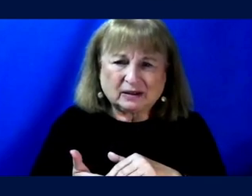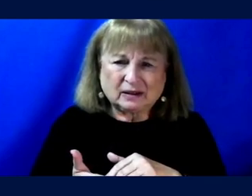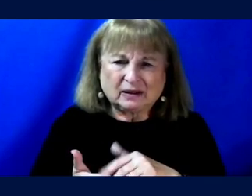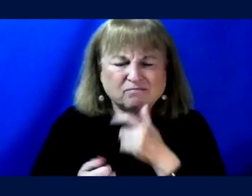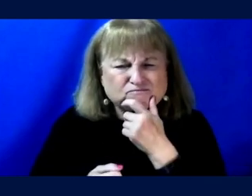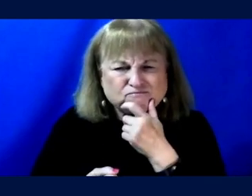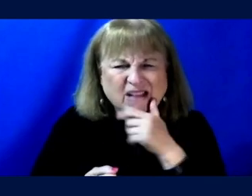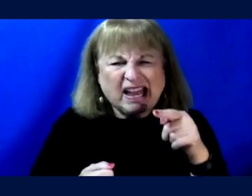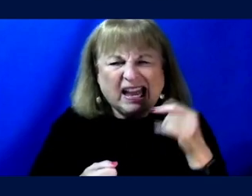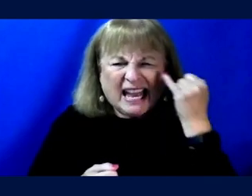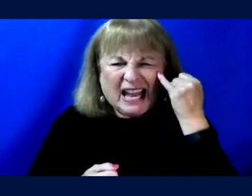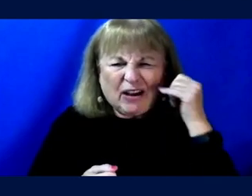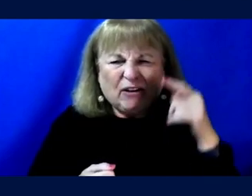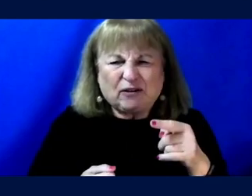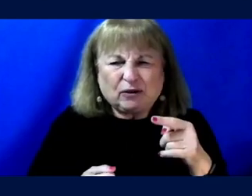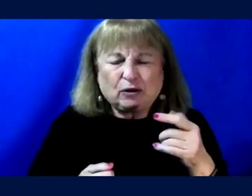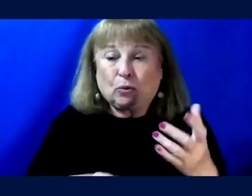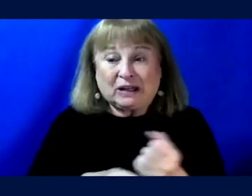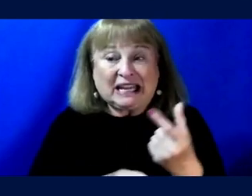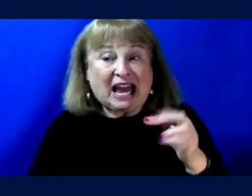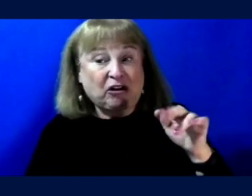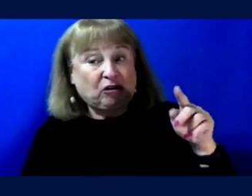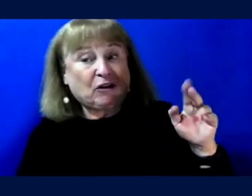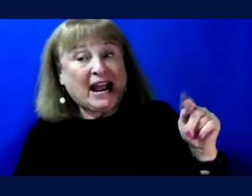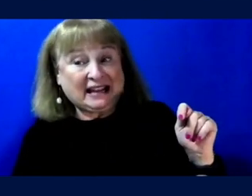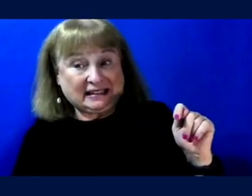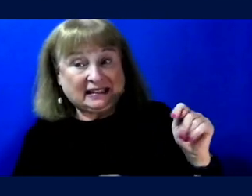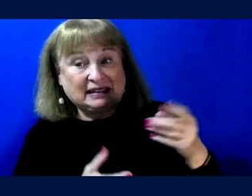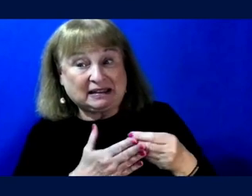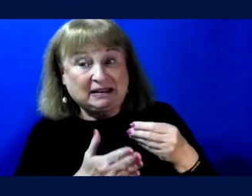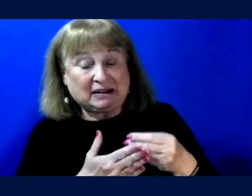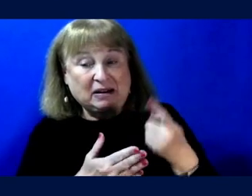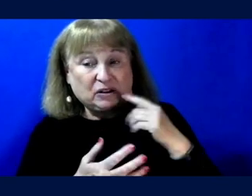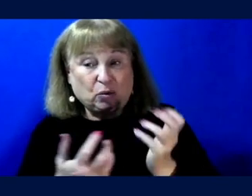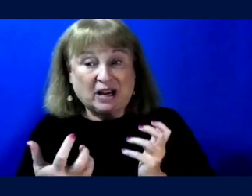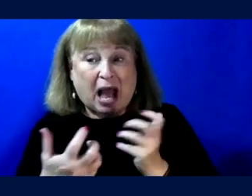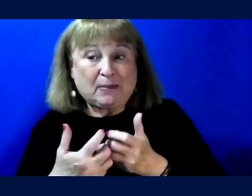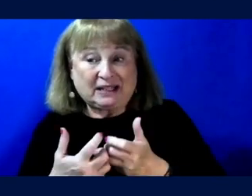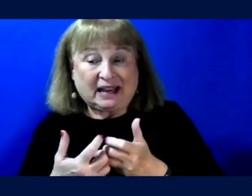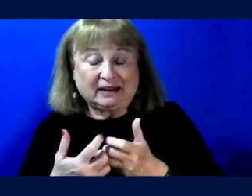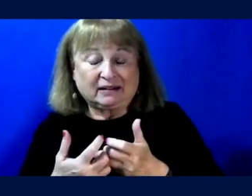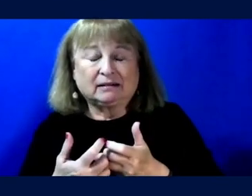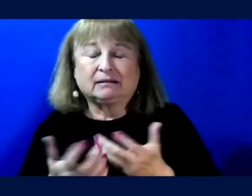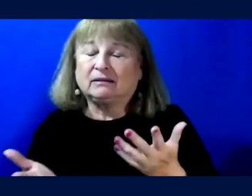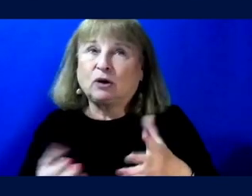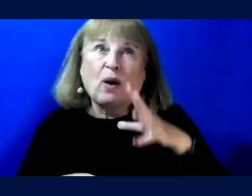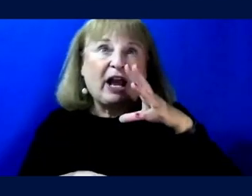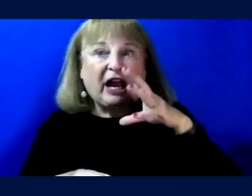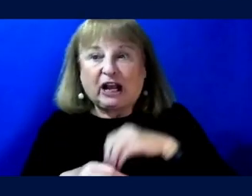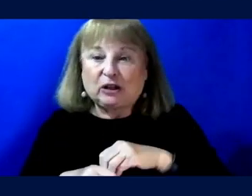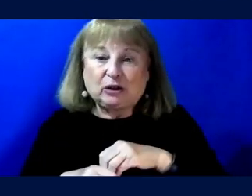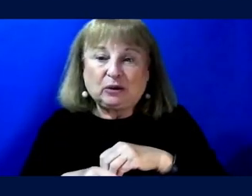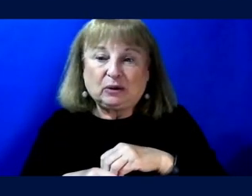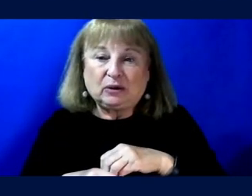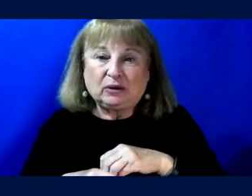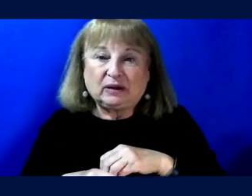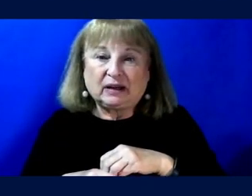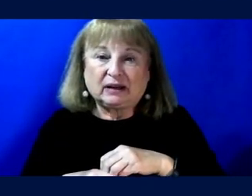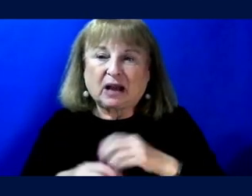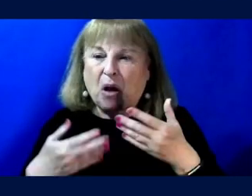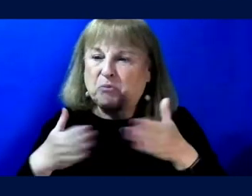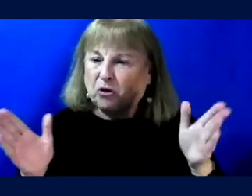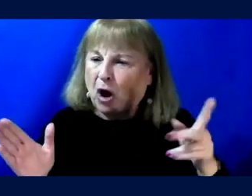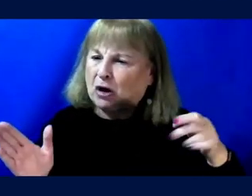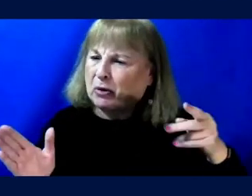if you were, if you were to get a grant for accommodate for, for including the, a broader